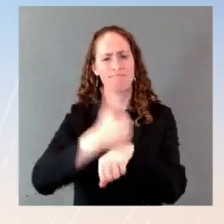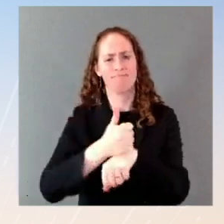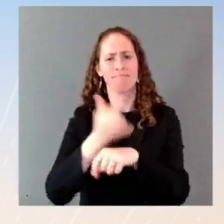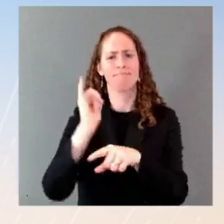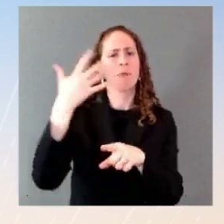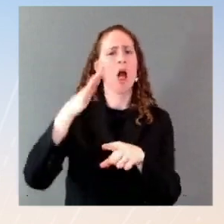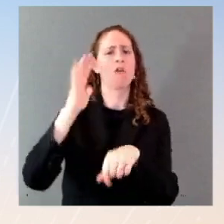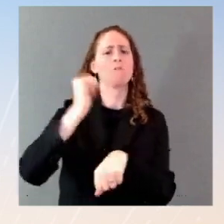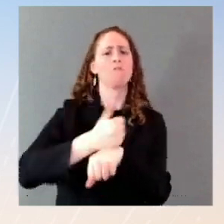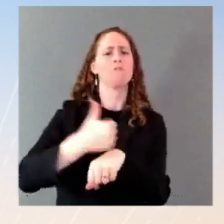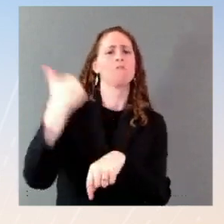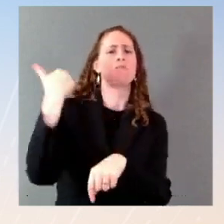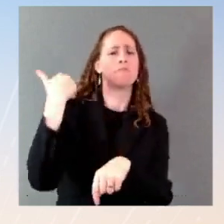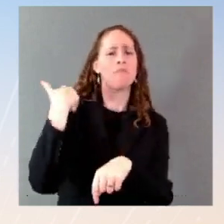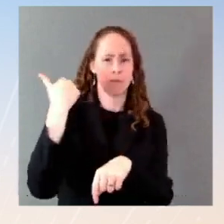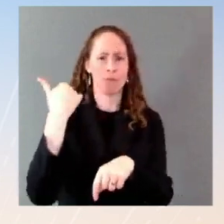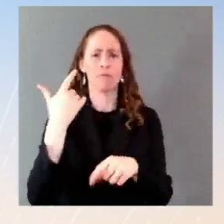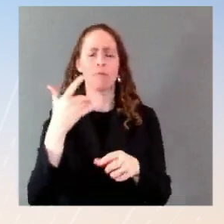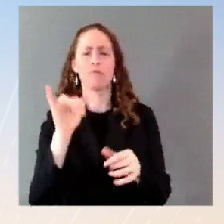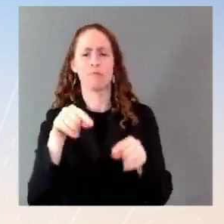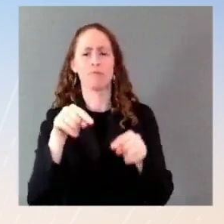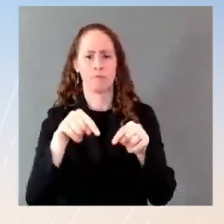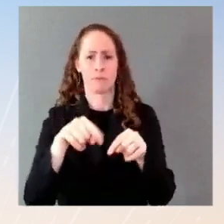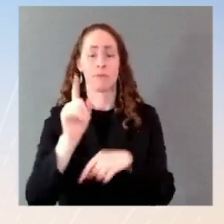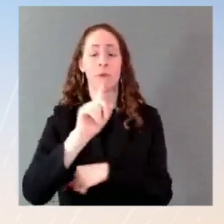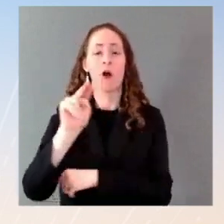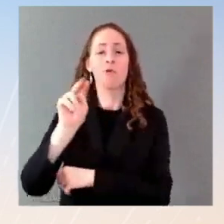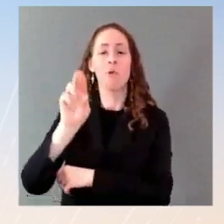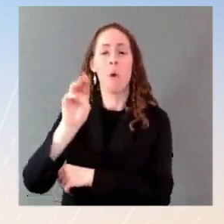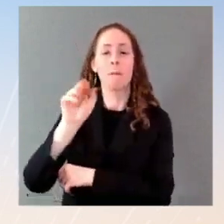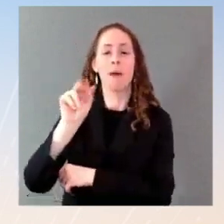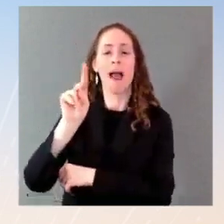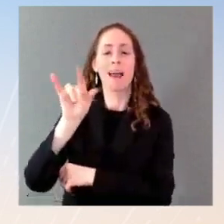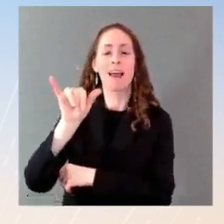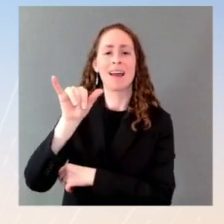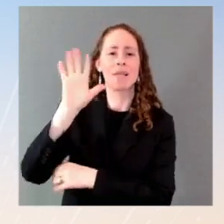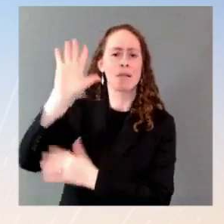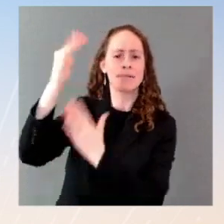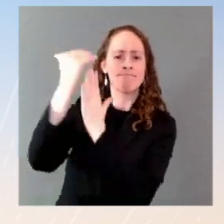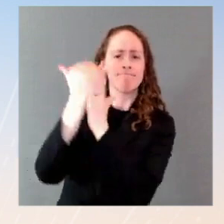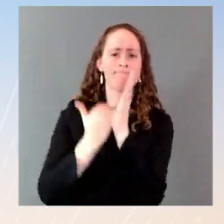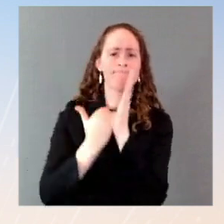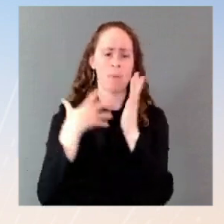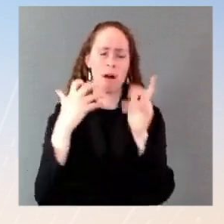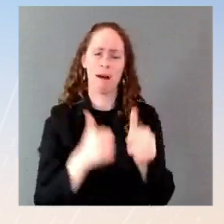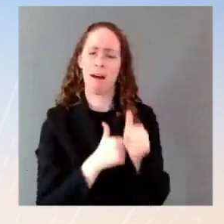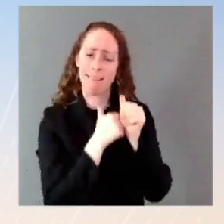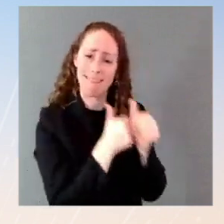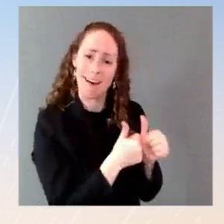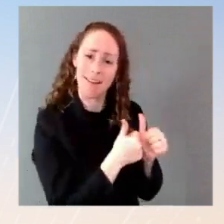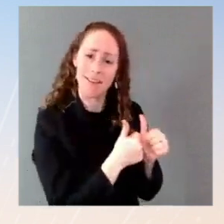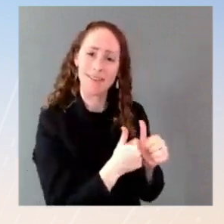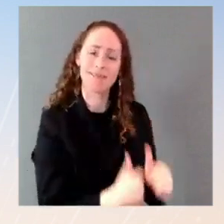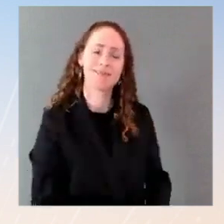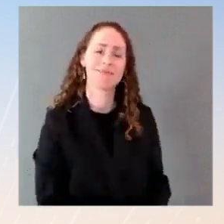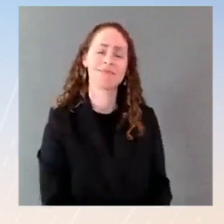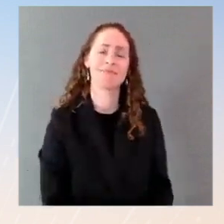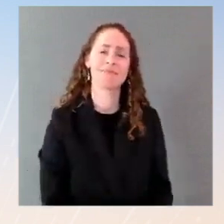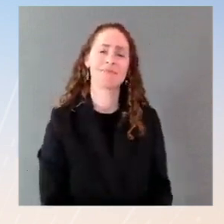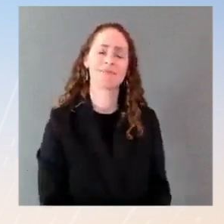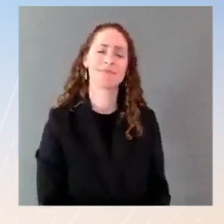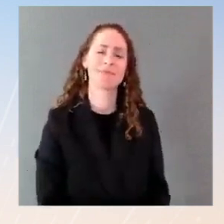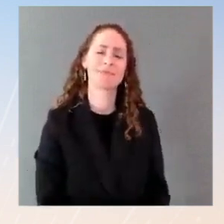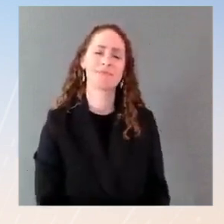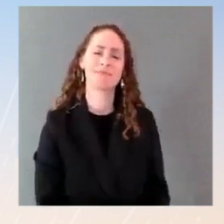of give and take. There was no finger-wagging. But the President was crystal clear about where the United States stands on all of these issues.